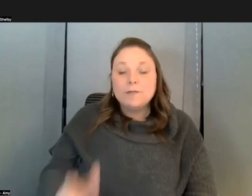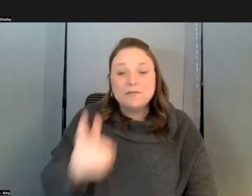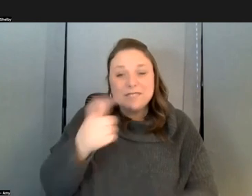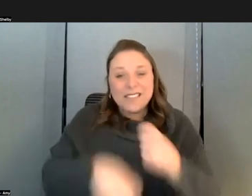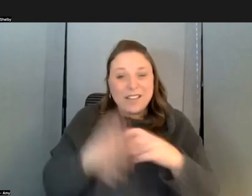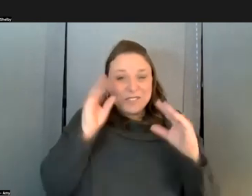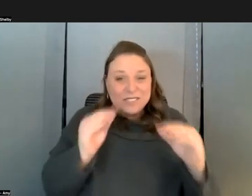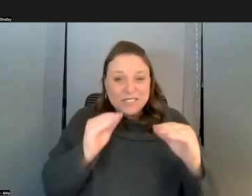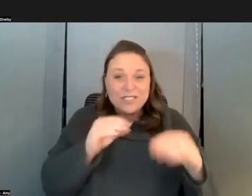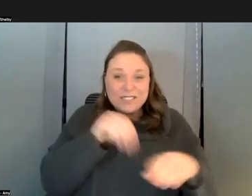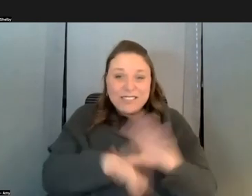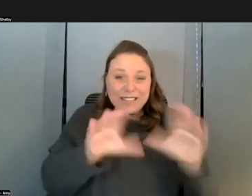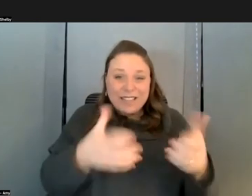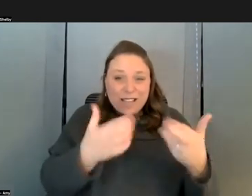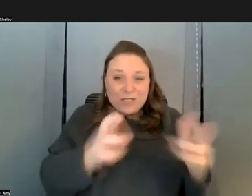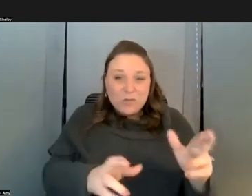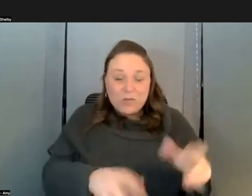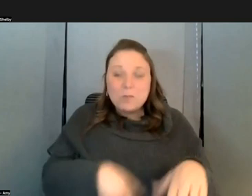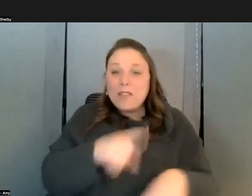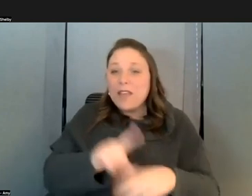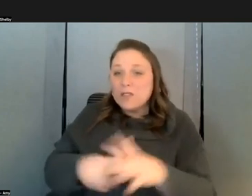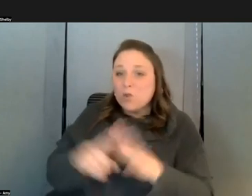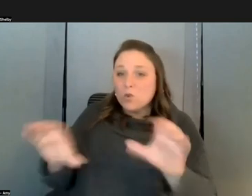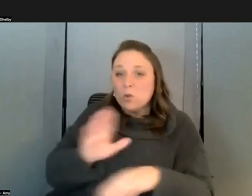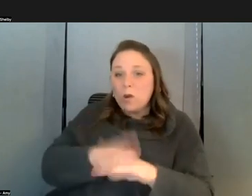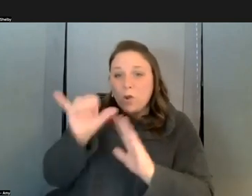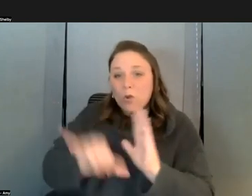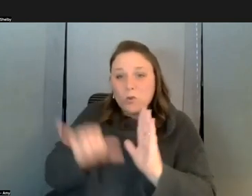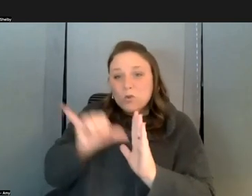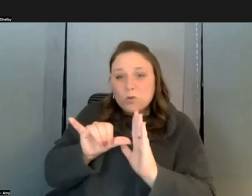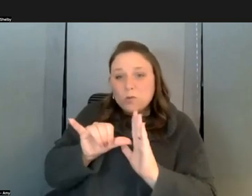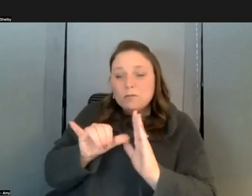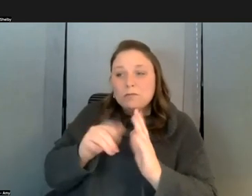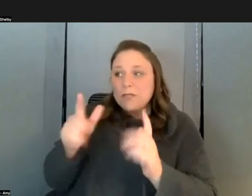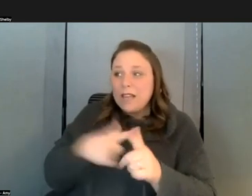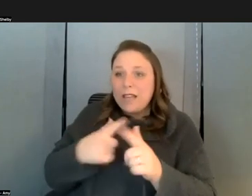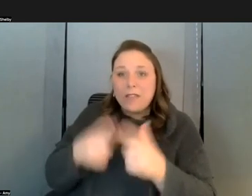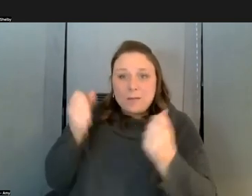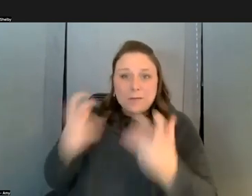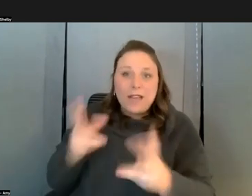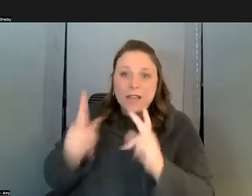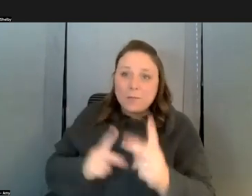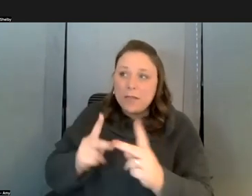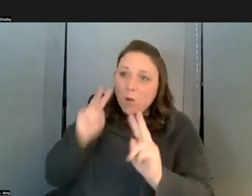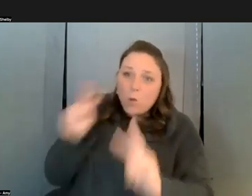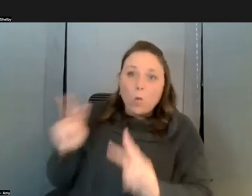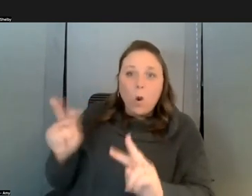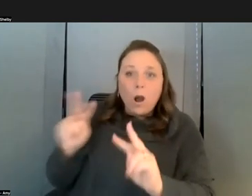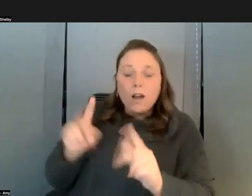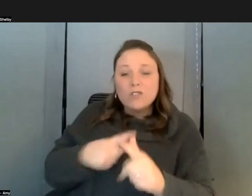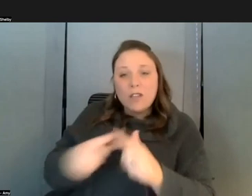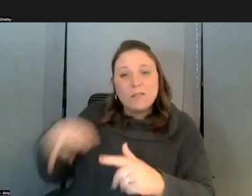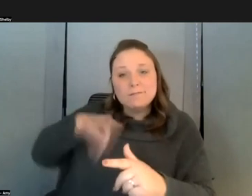person who does lathe on youtube and gets several hundred thousand people following and that's how they make their living